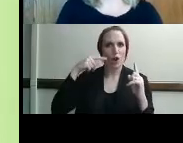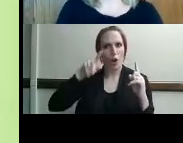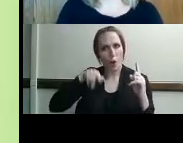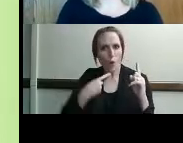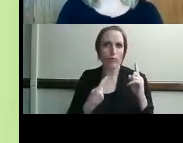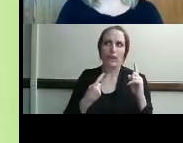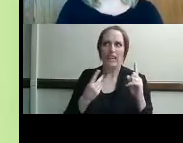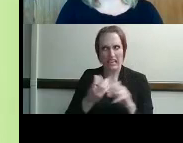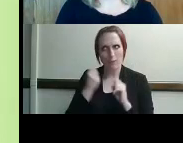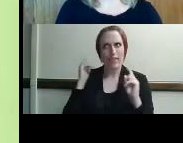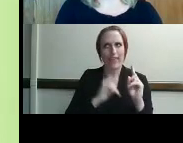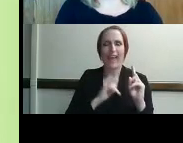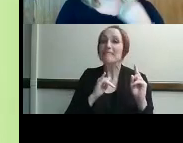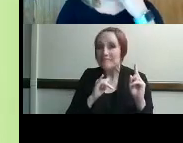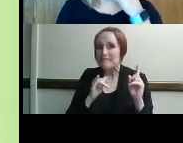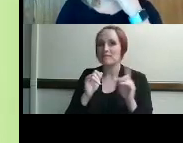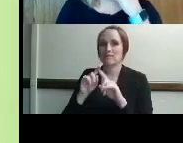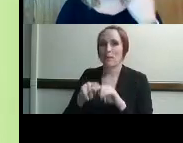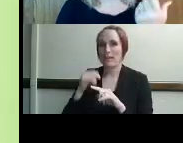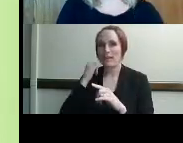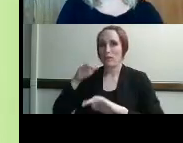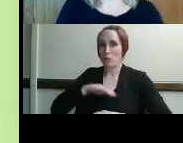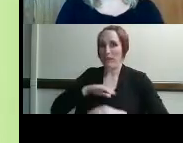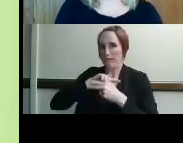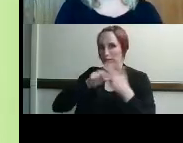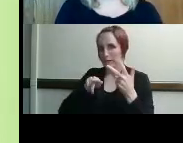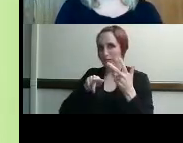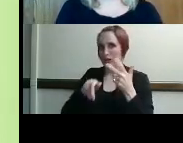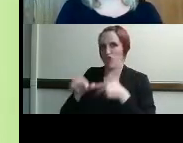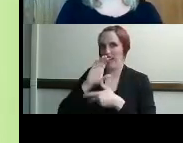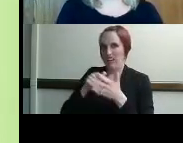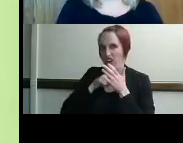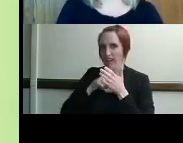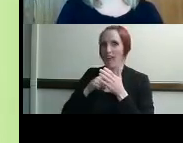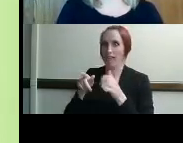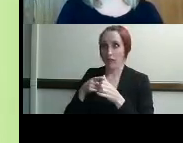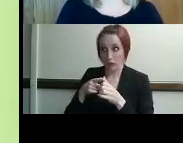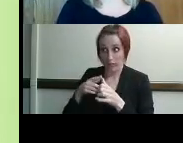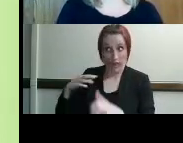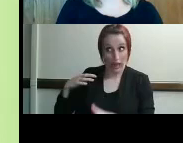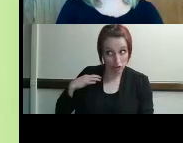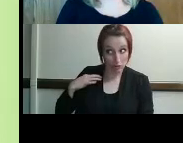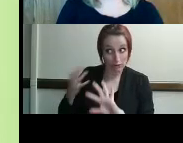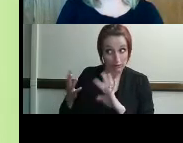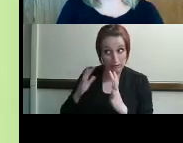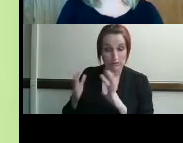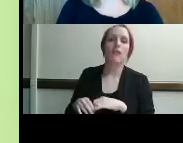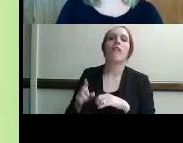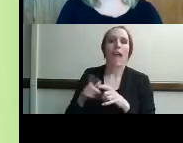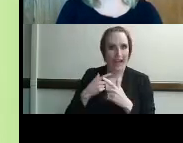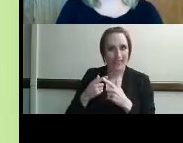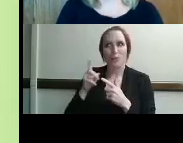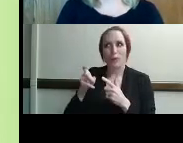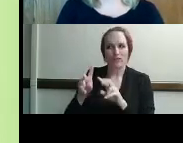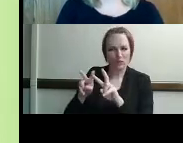it's needs based um and danny talked about that a little bit before we're matching the needs of um the